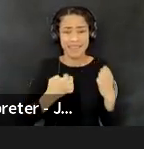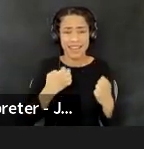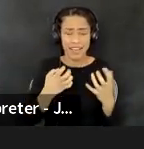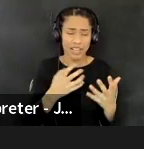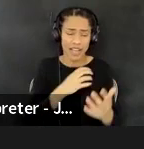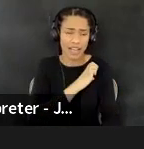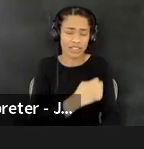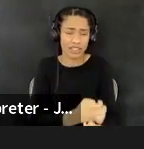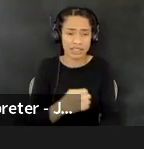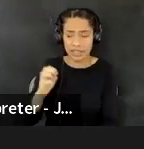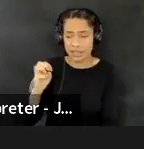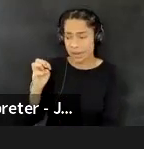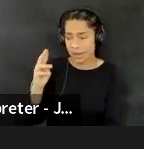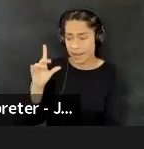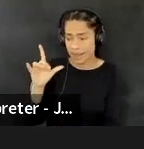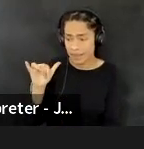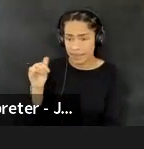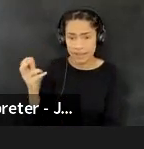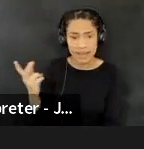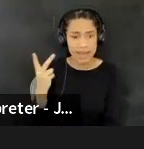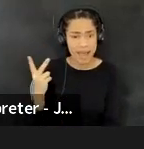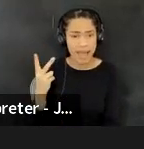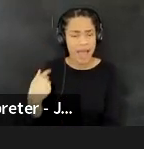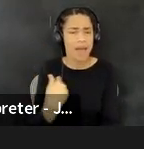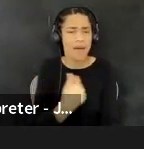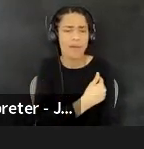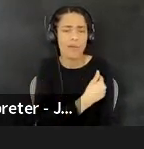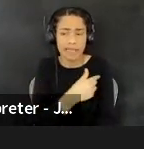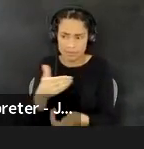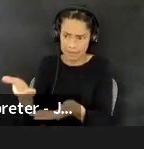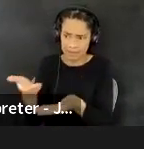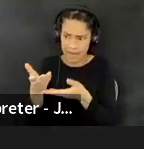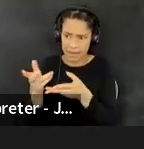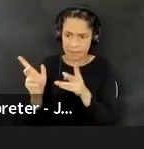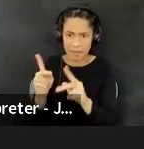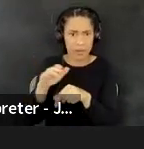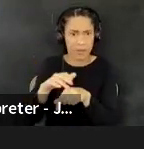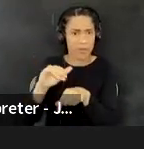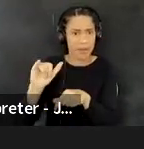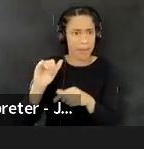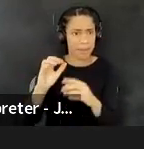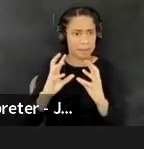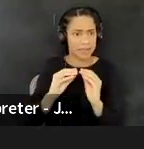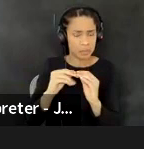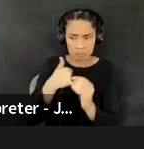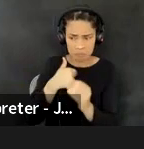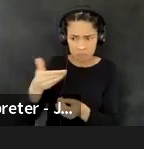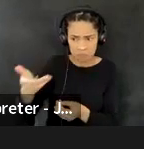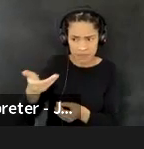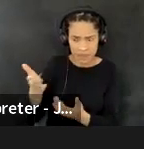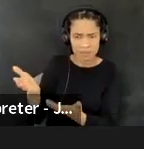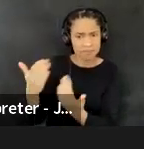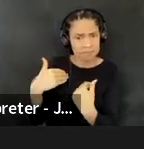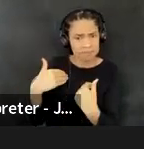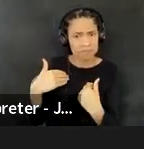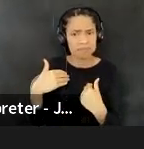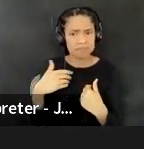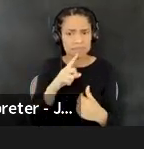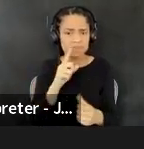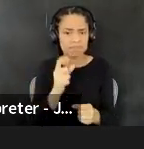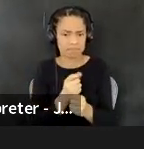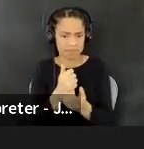uh, put towards inviting, um, the amazing folks on those calls to really think about, um, what does leading